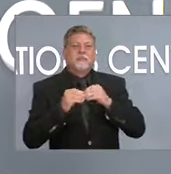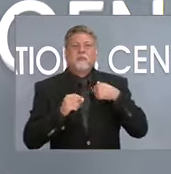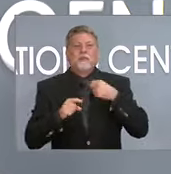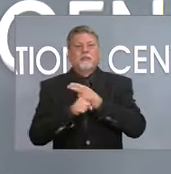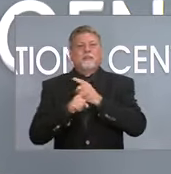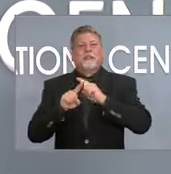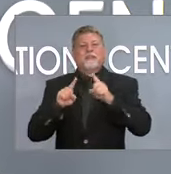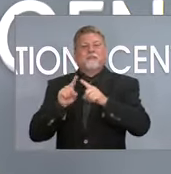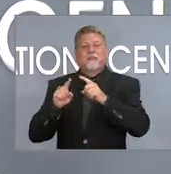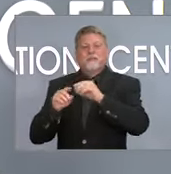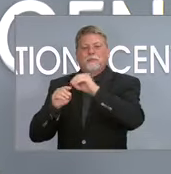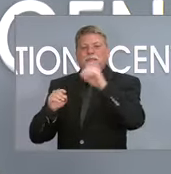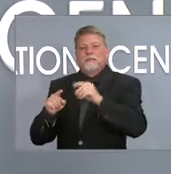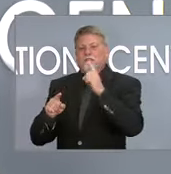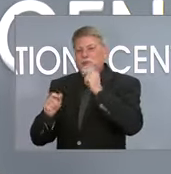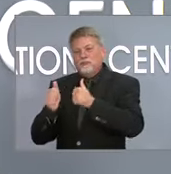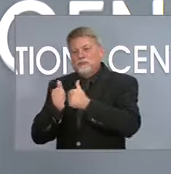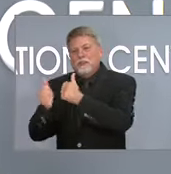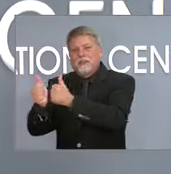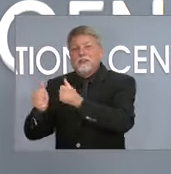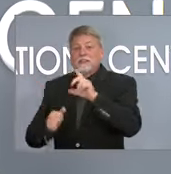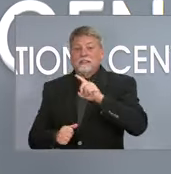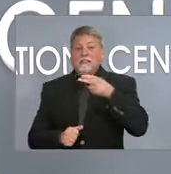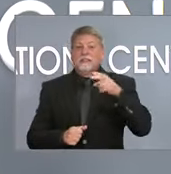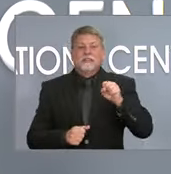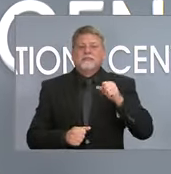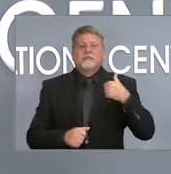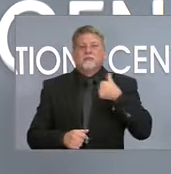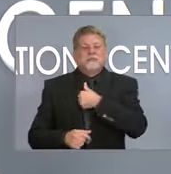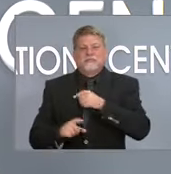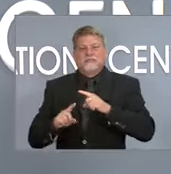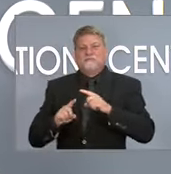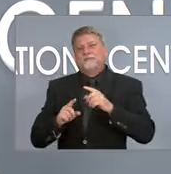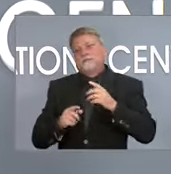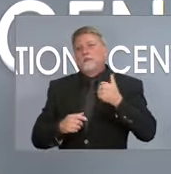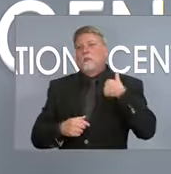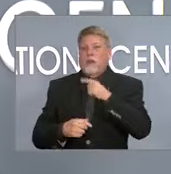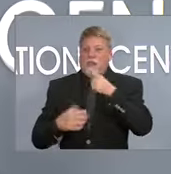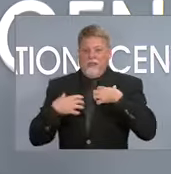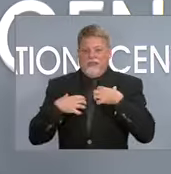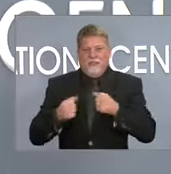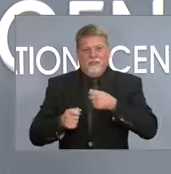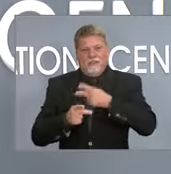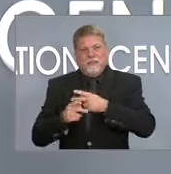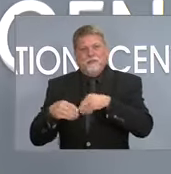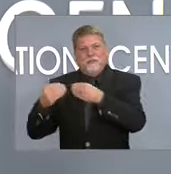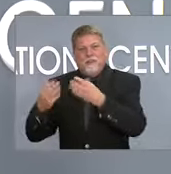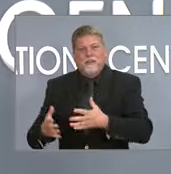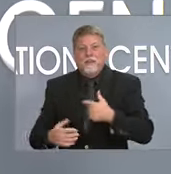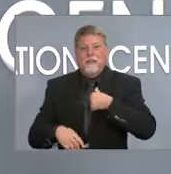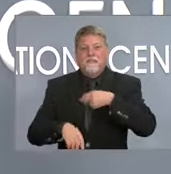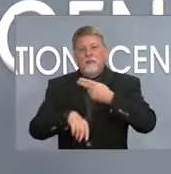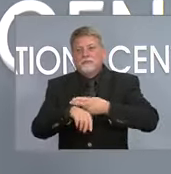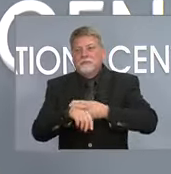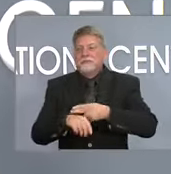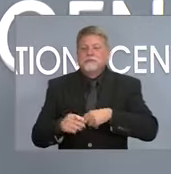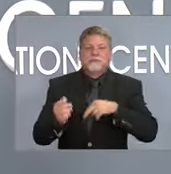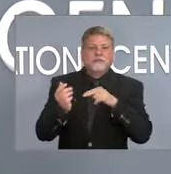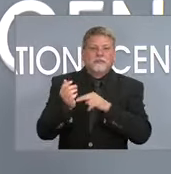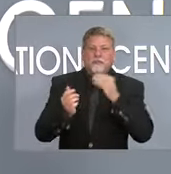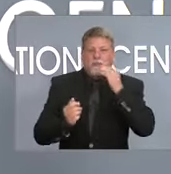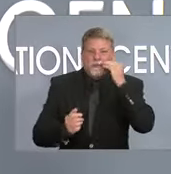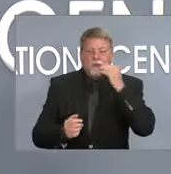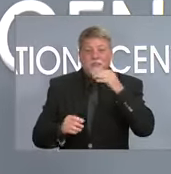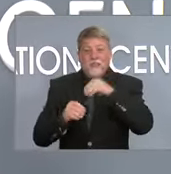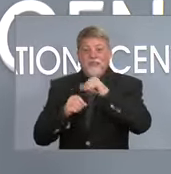track as, as you know, in health and human services, we are healthcare providers. We have hospitals, nursing homes in those